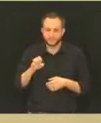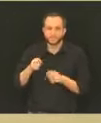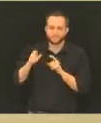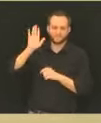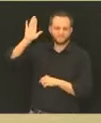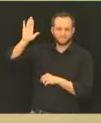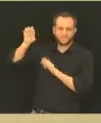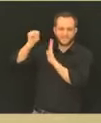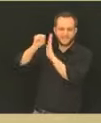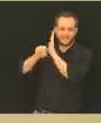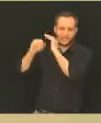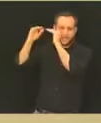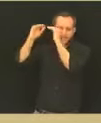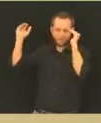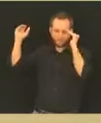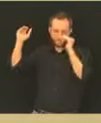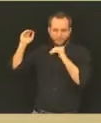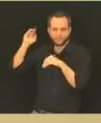level. Next slide.